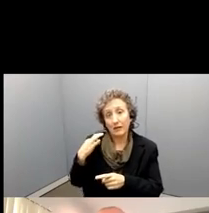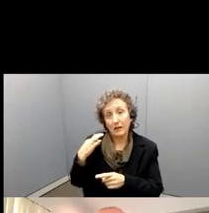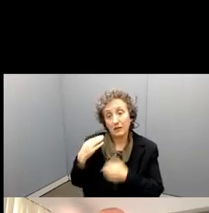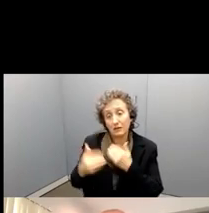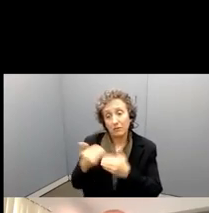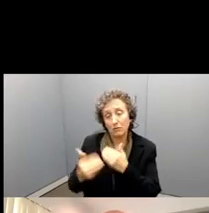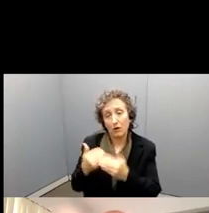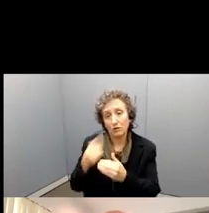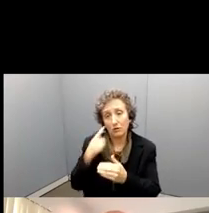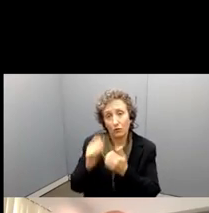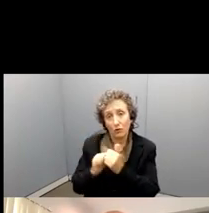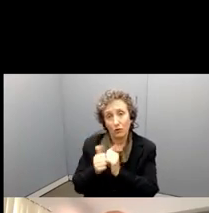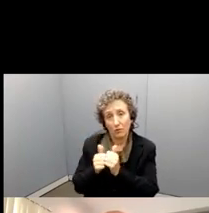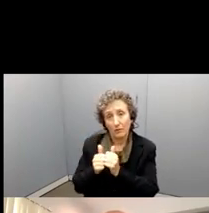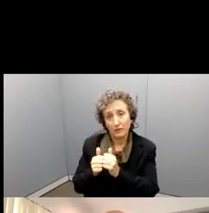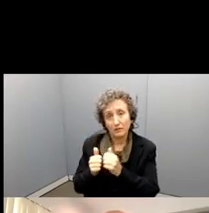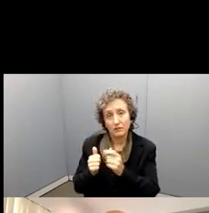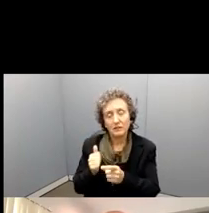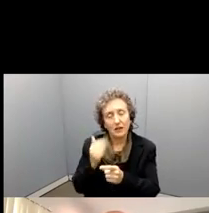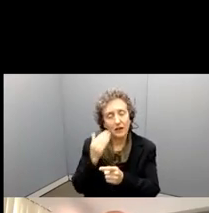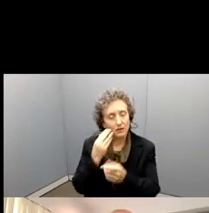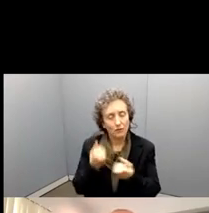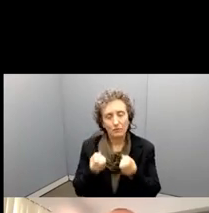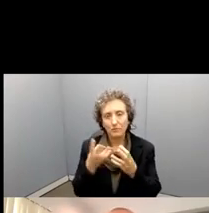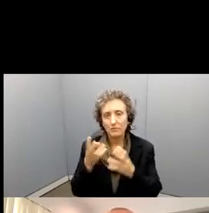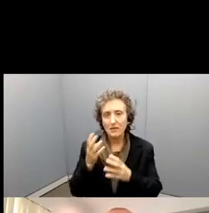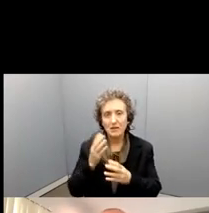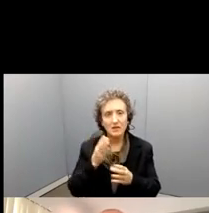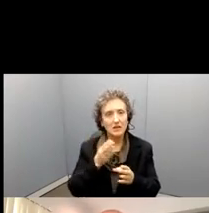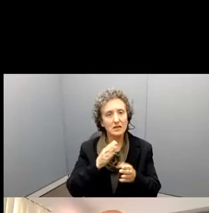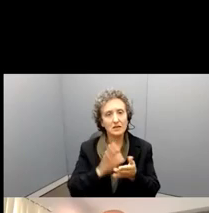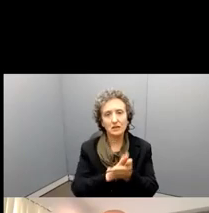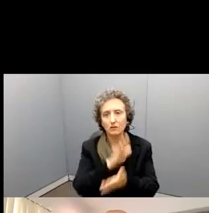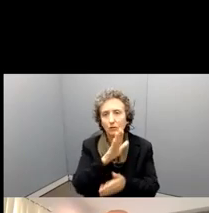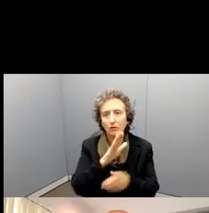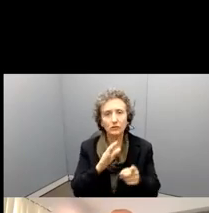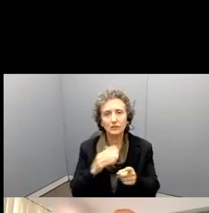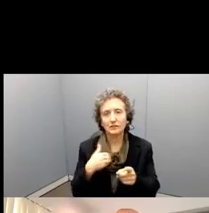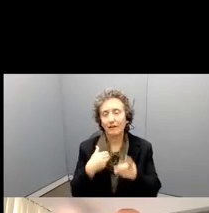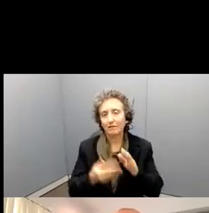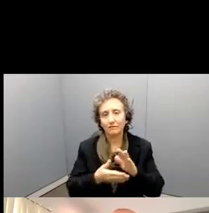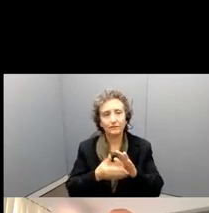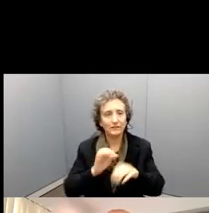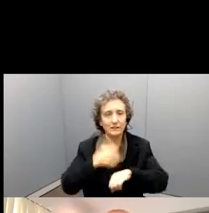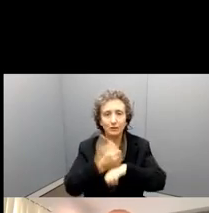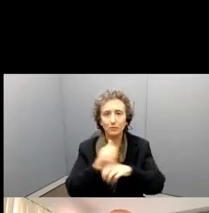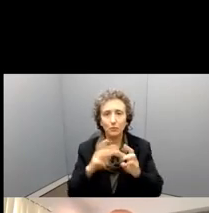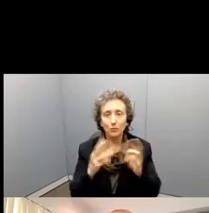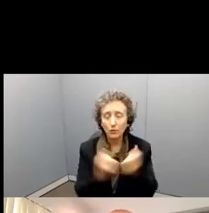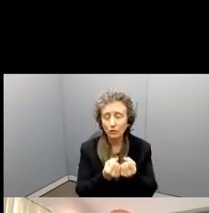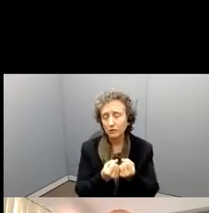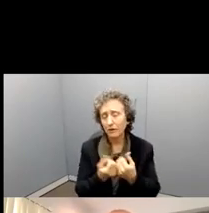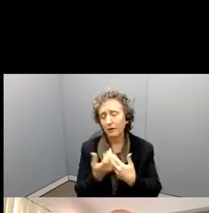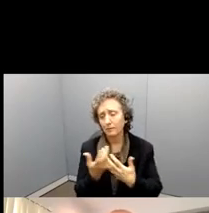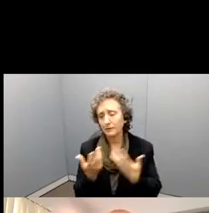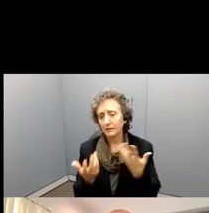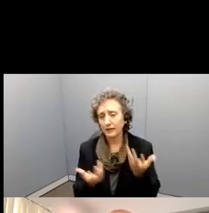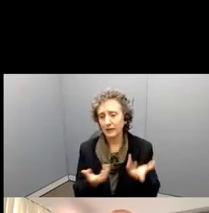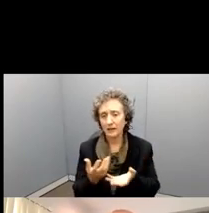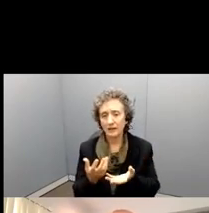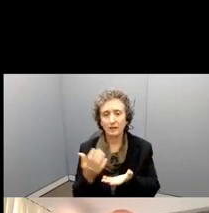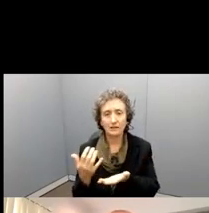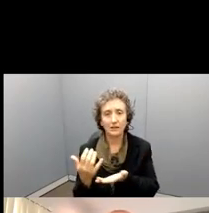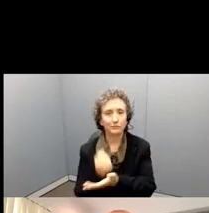competition. I know that, that many institutions out there run workshops, and they even use our, uh, competitions as